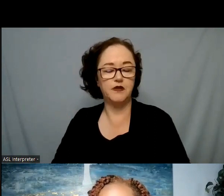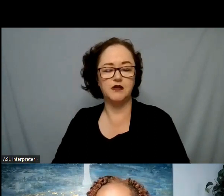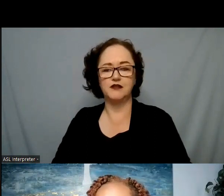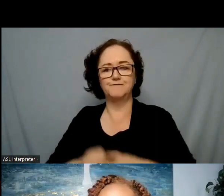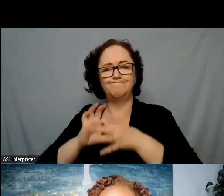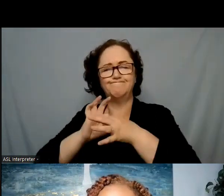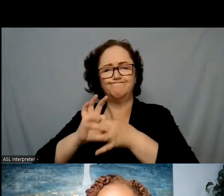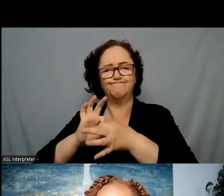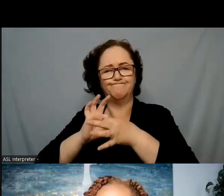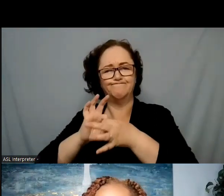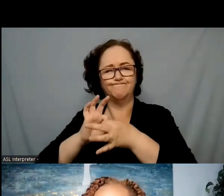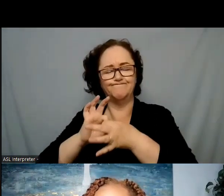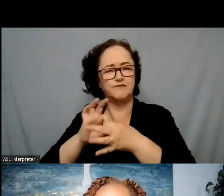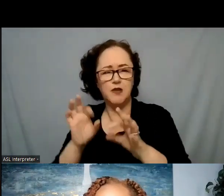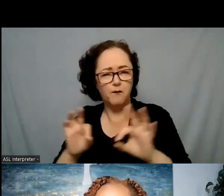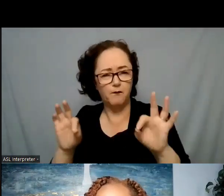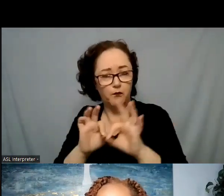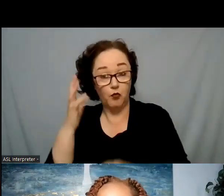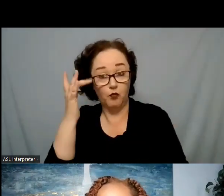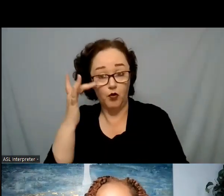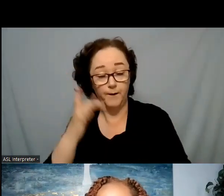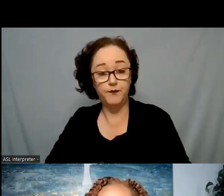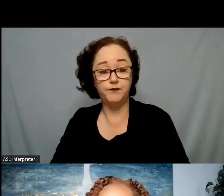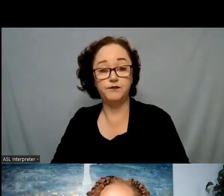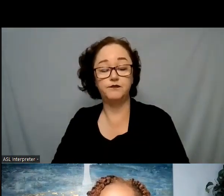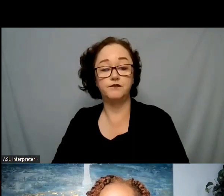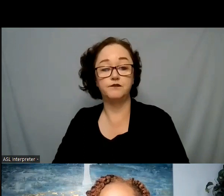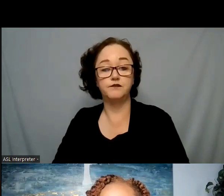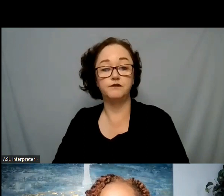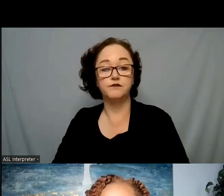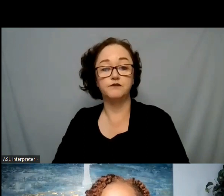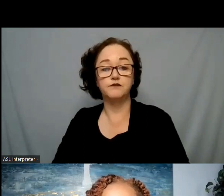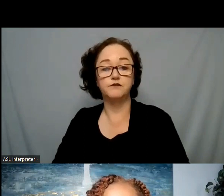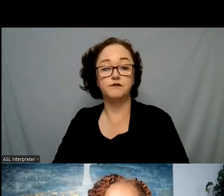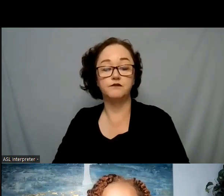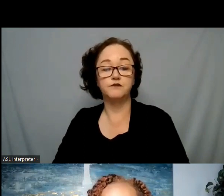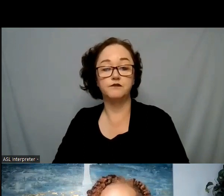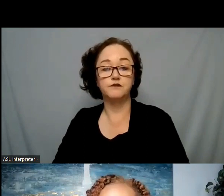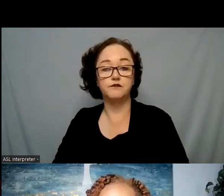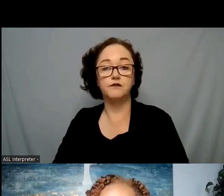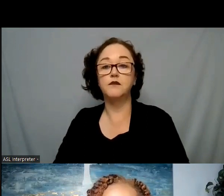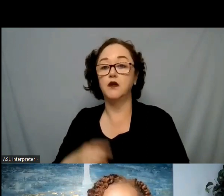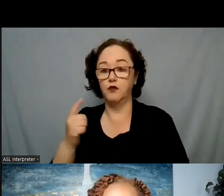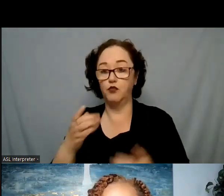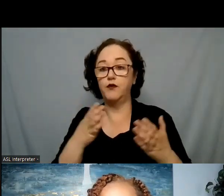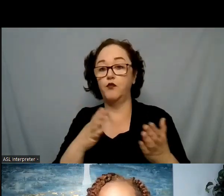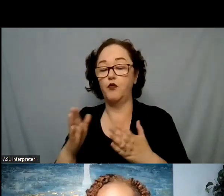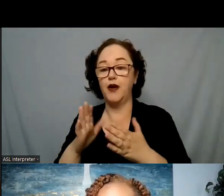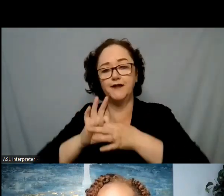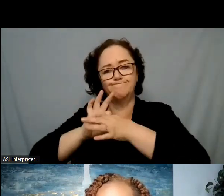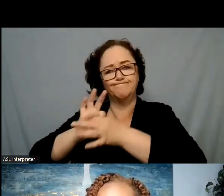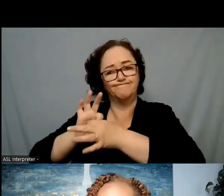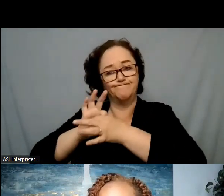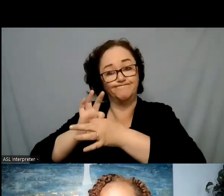is so important because one of the ways that connectedness can be